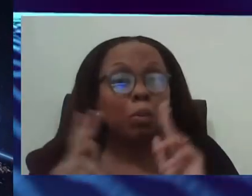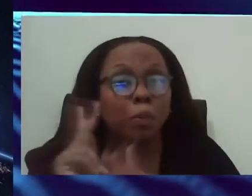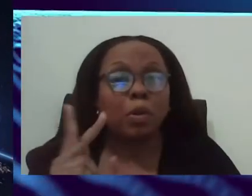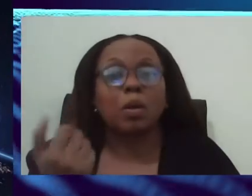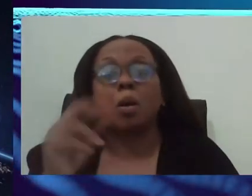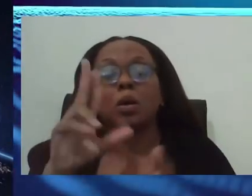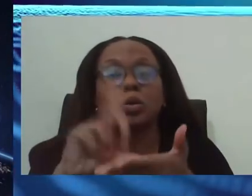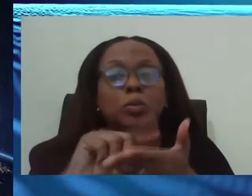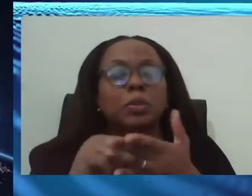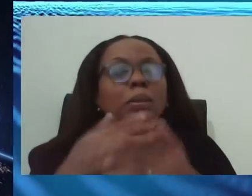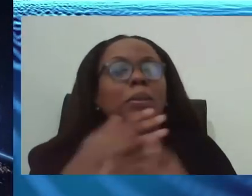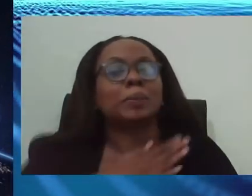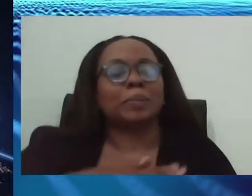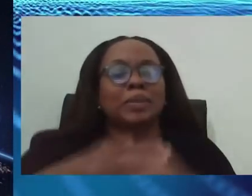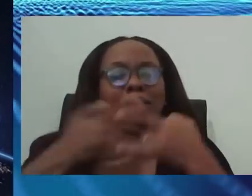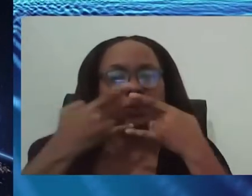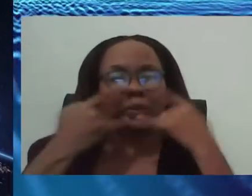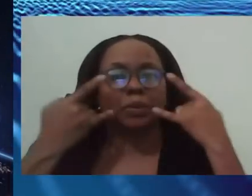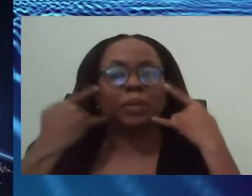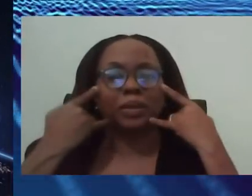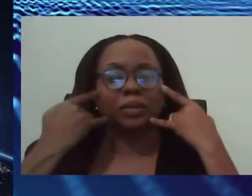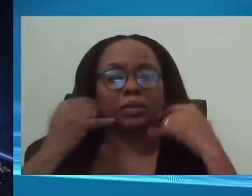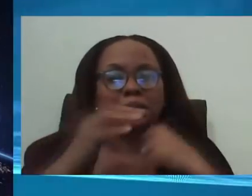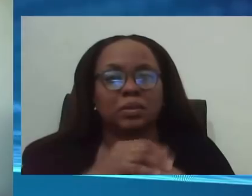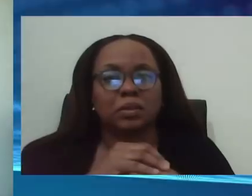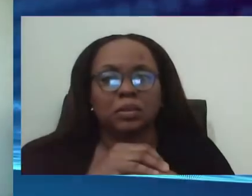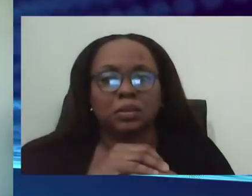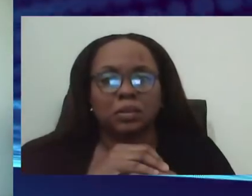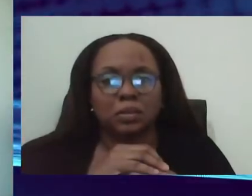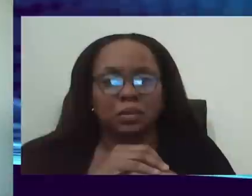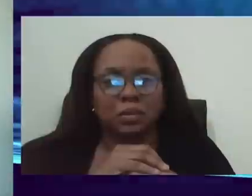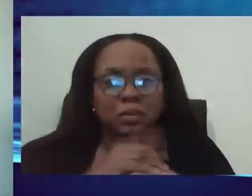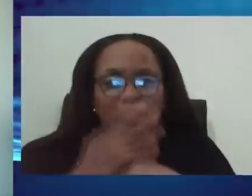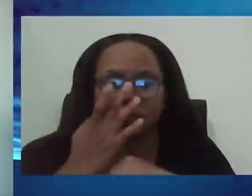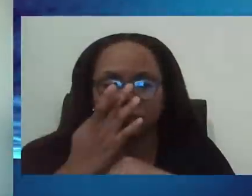please put on your mask. Let's take another question from the media.